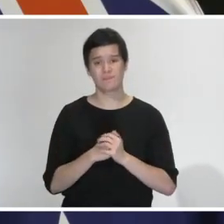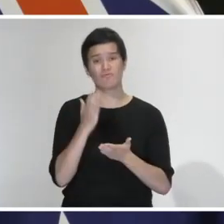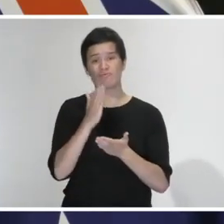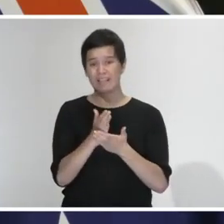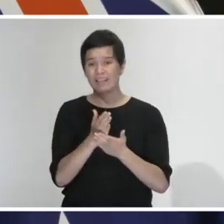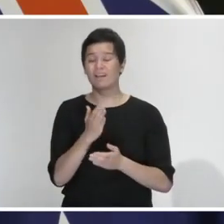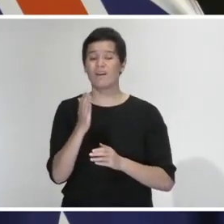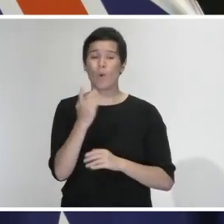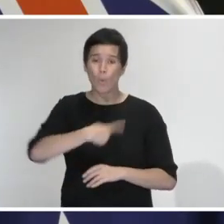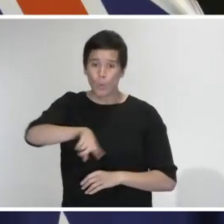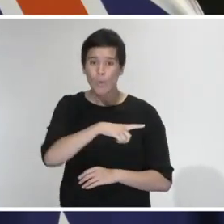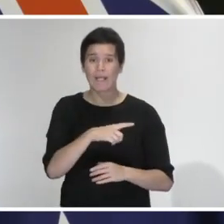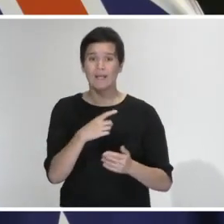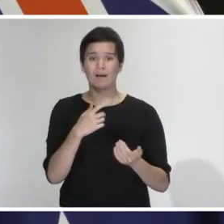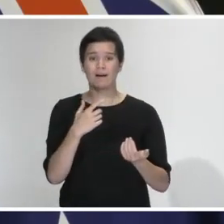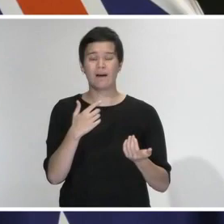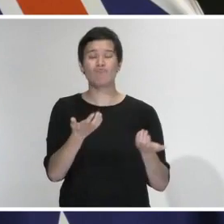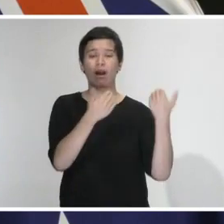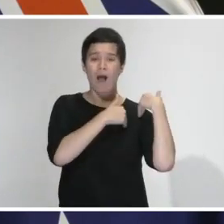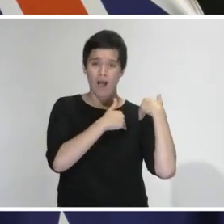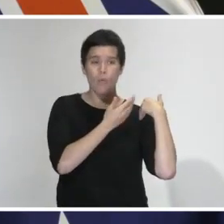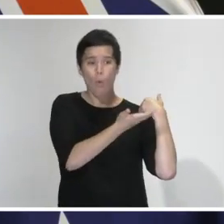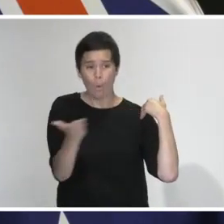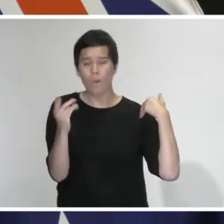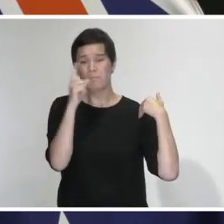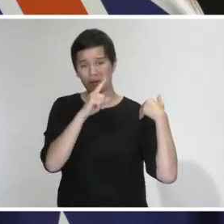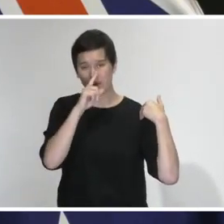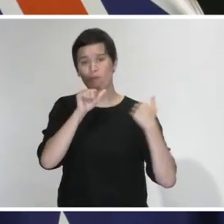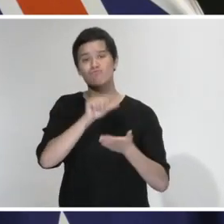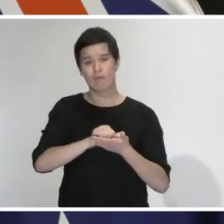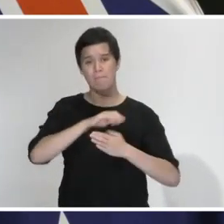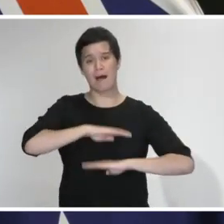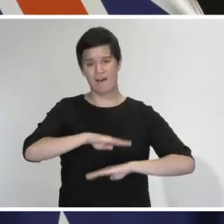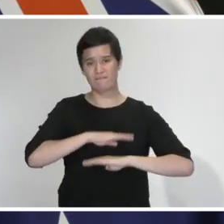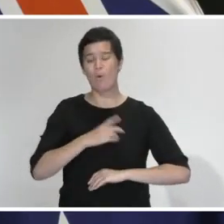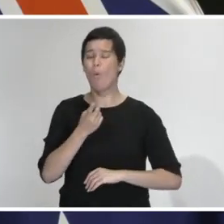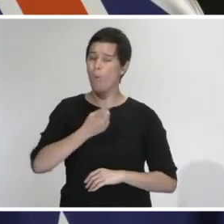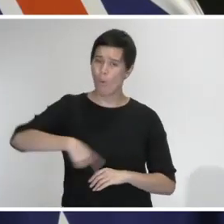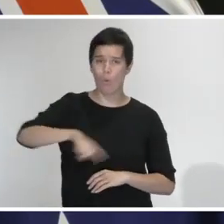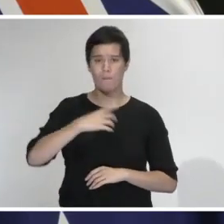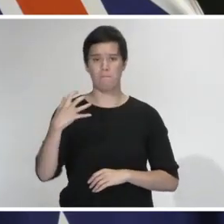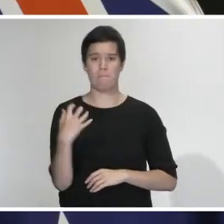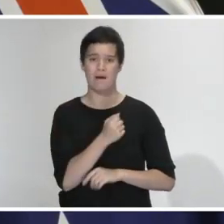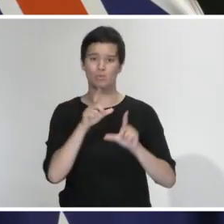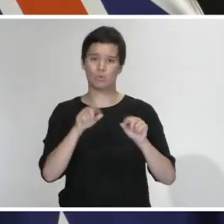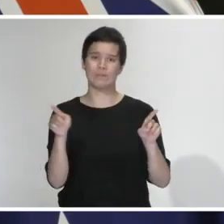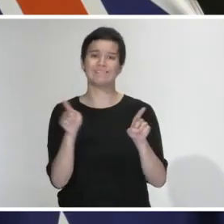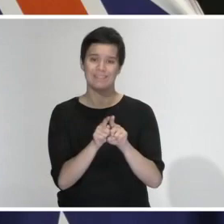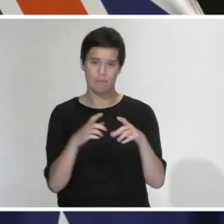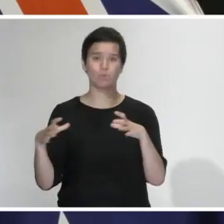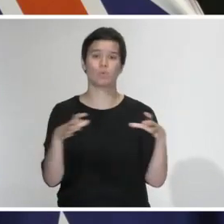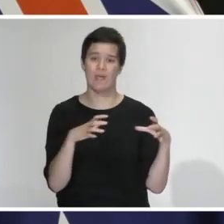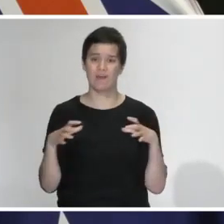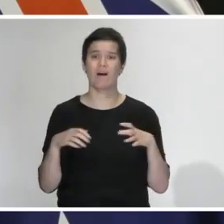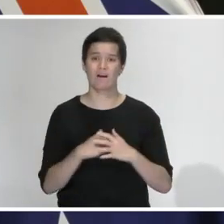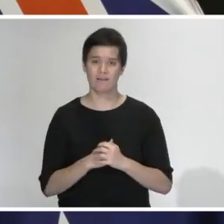everyone to role model the behaviour we need right now. And we are all in this together and I'm really asking on for those,